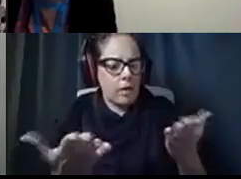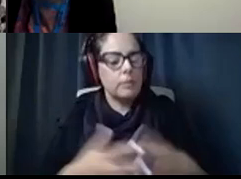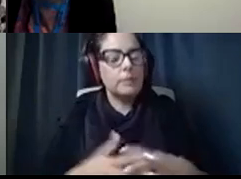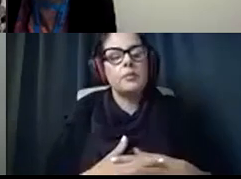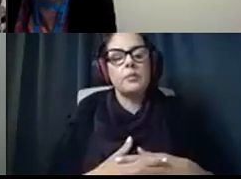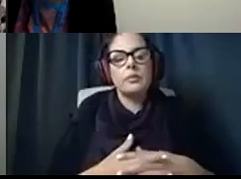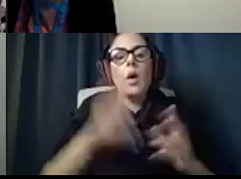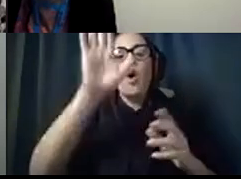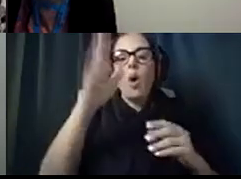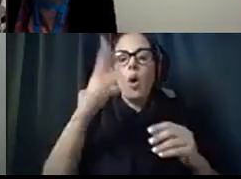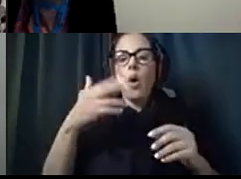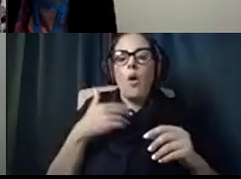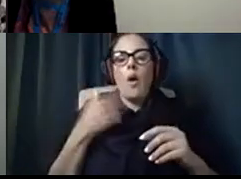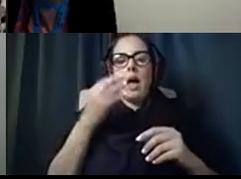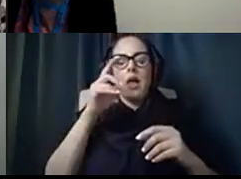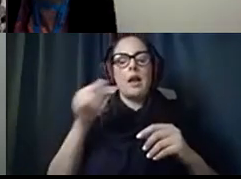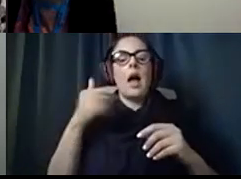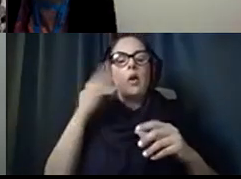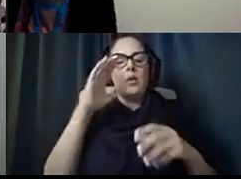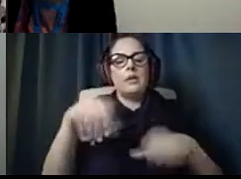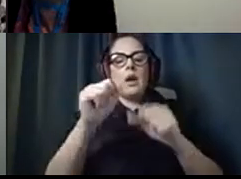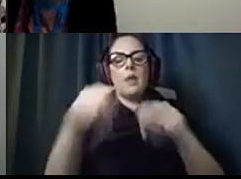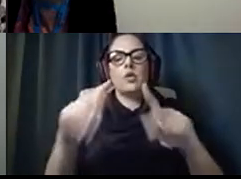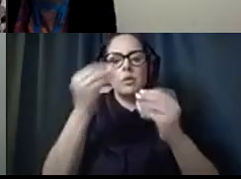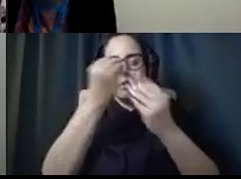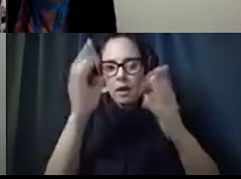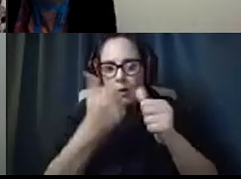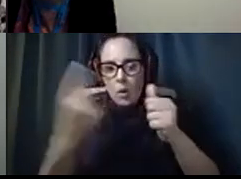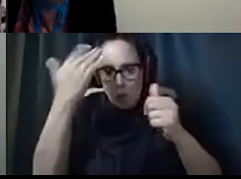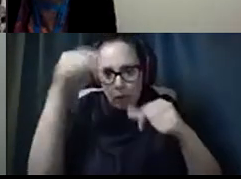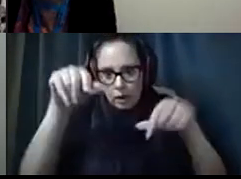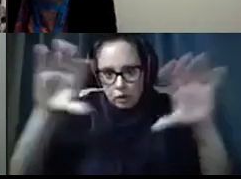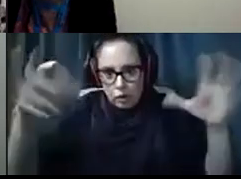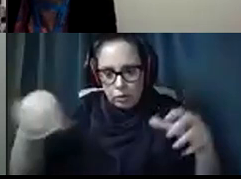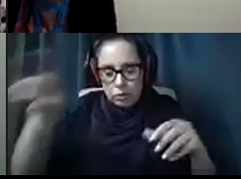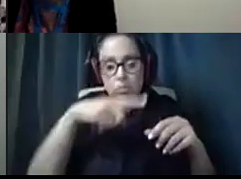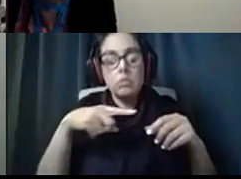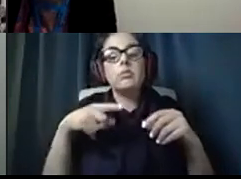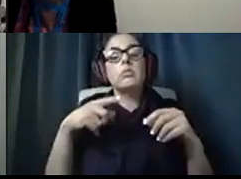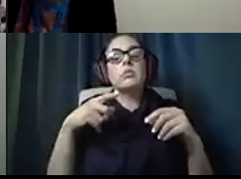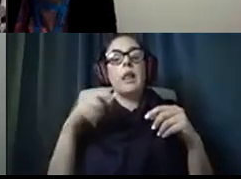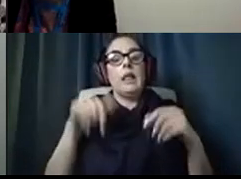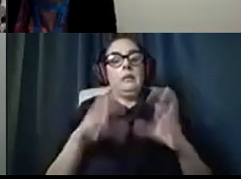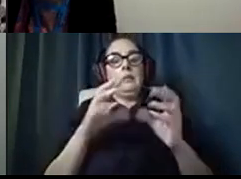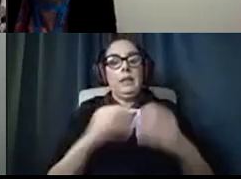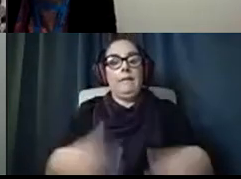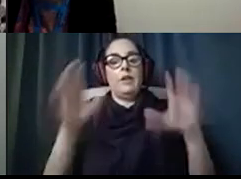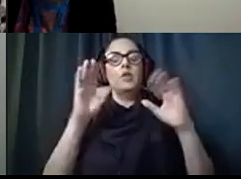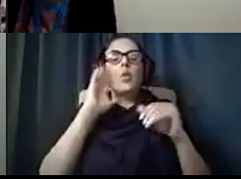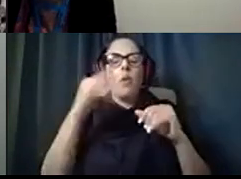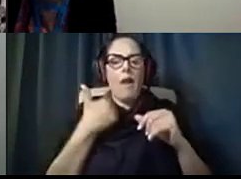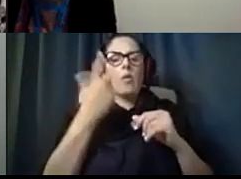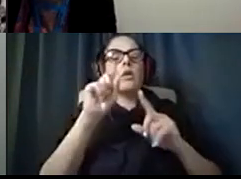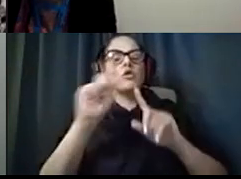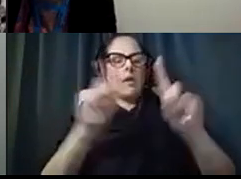I'm going to take this opportunity to let everyone know in this group that at the end of this meeting, there is a survey.